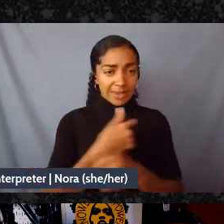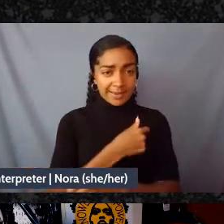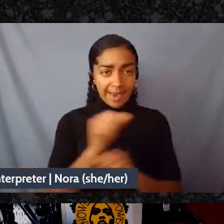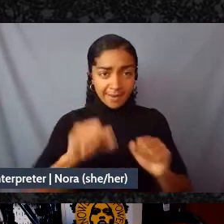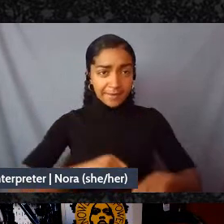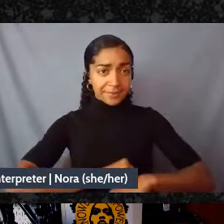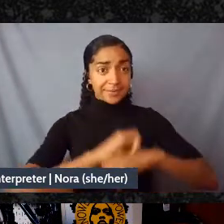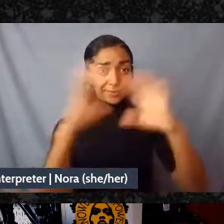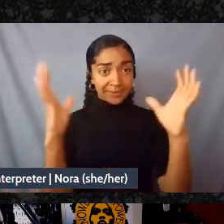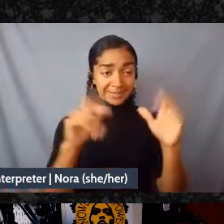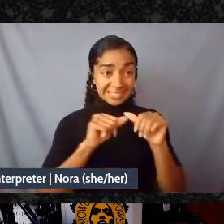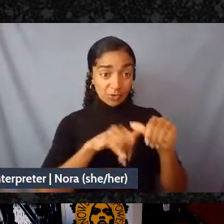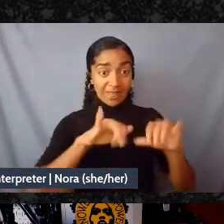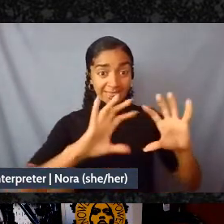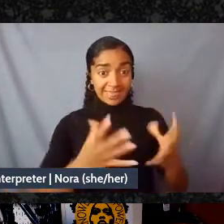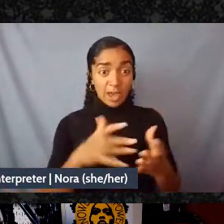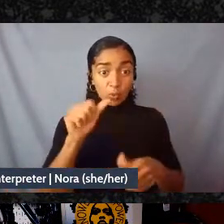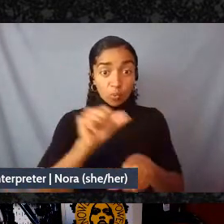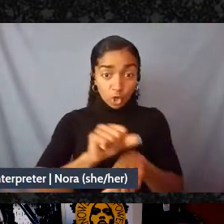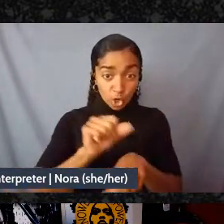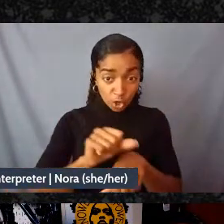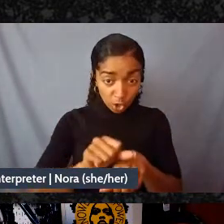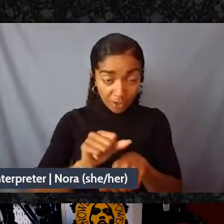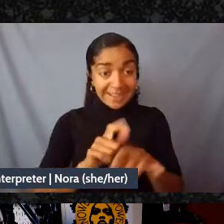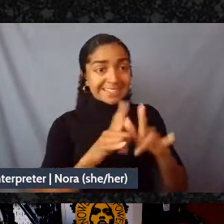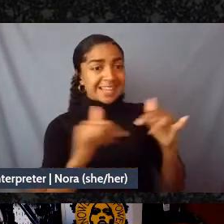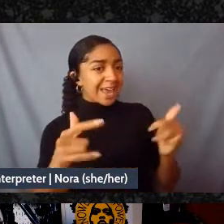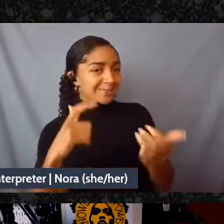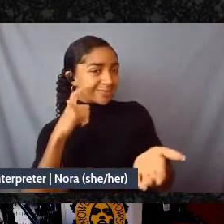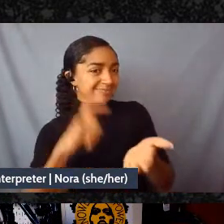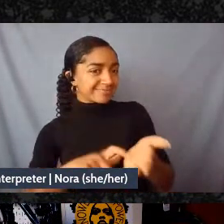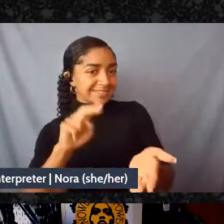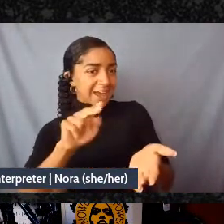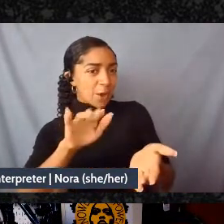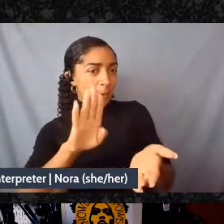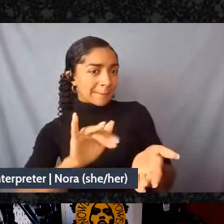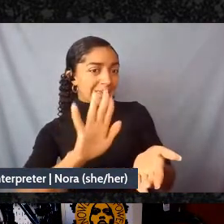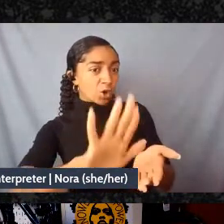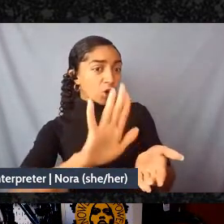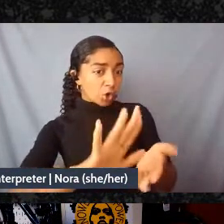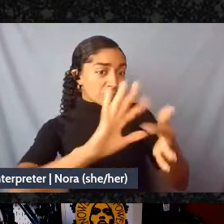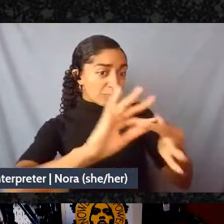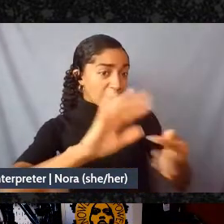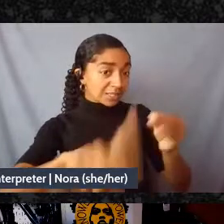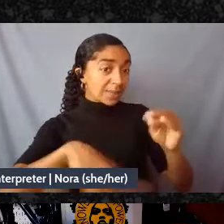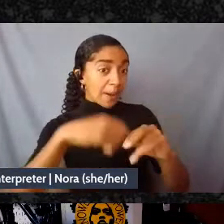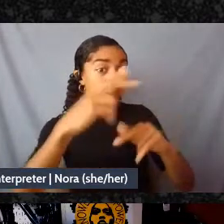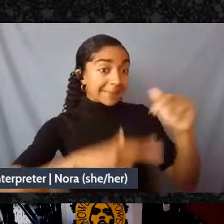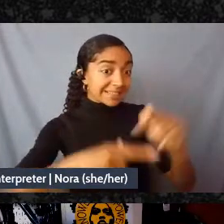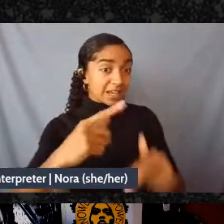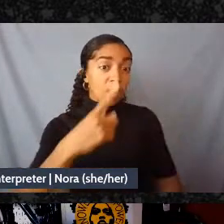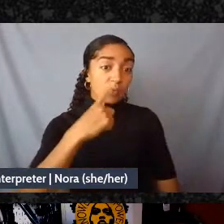while thinking about Naomi's remarks about building a red black and green new deal